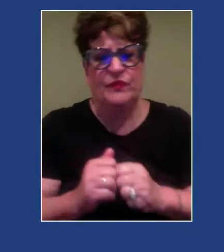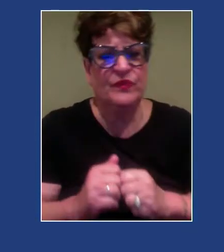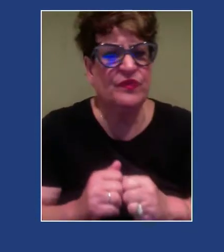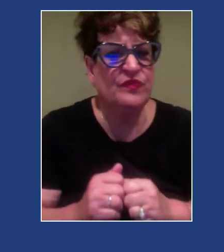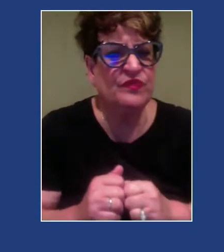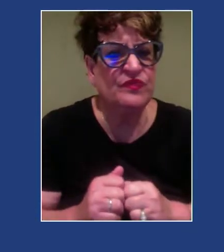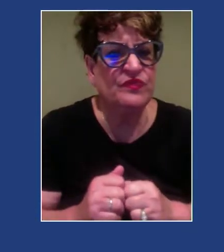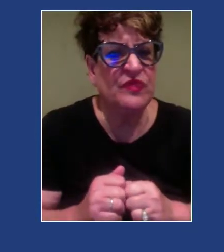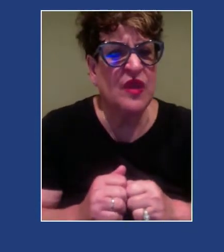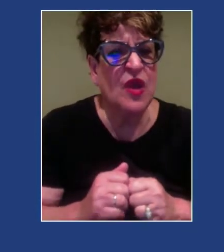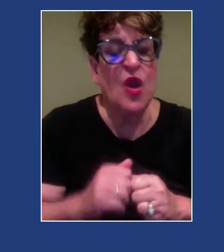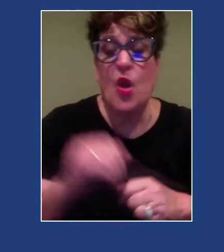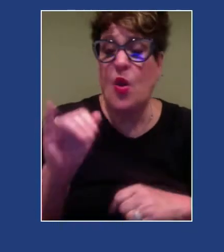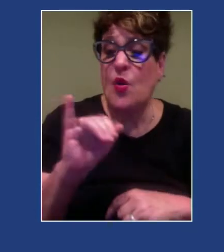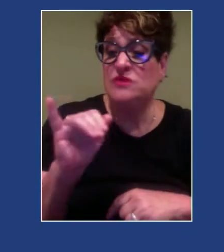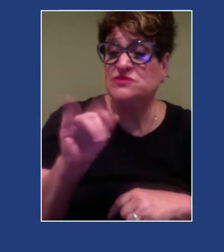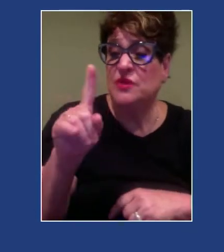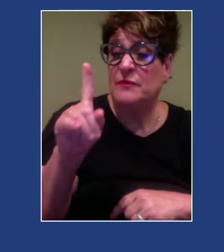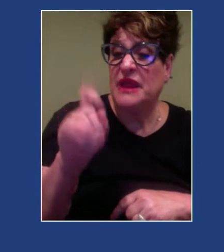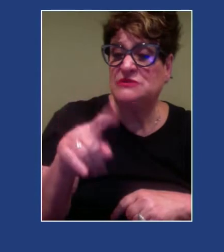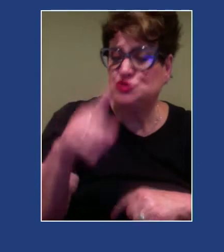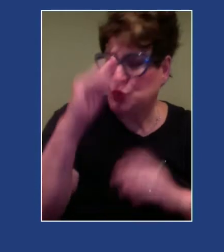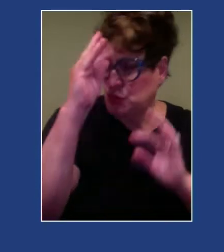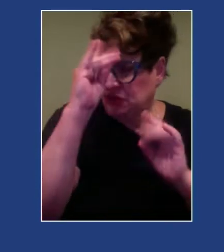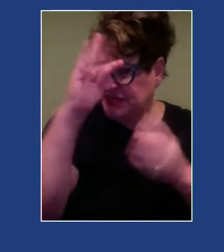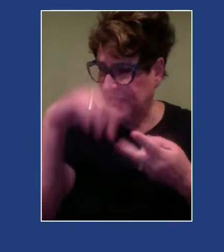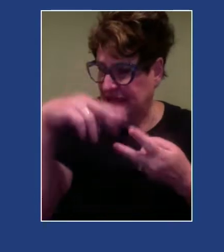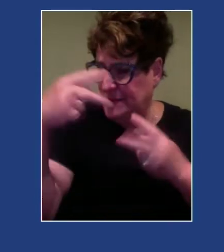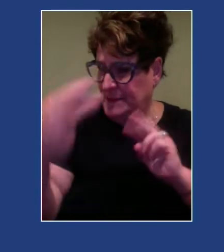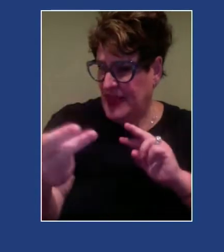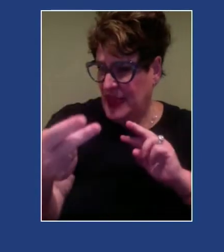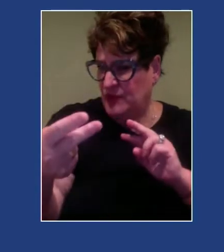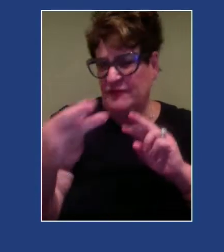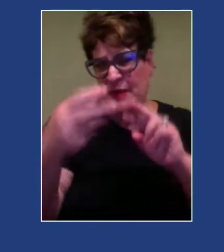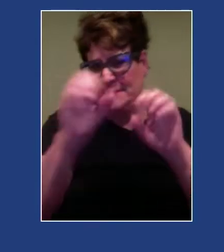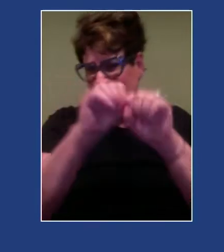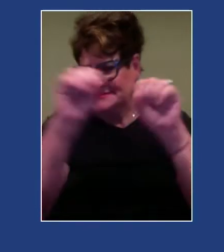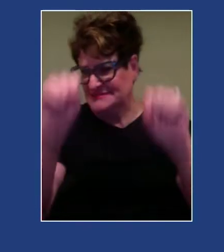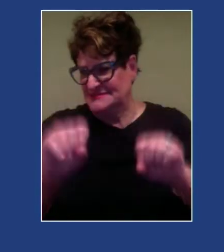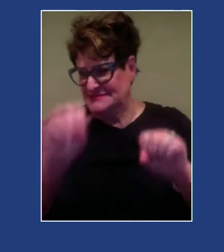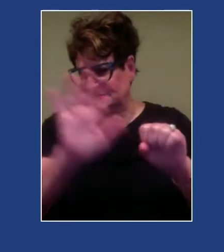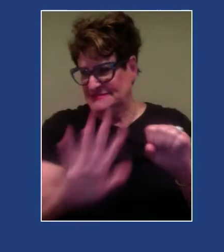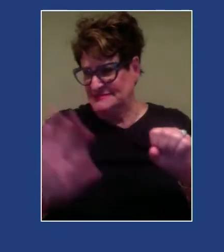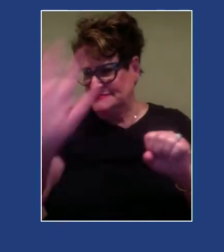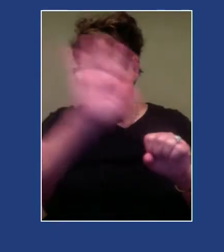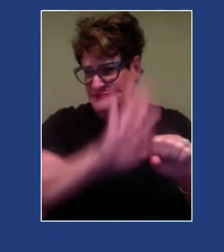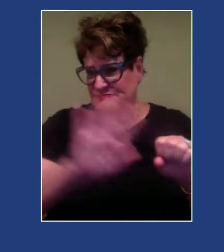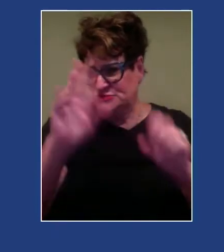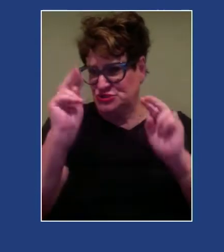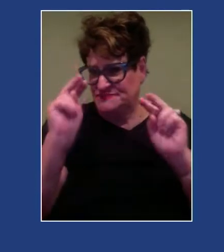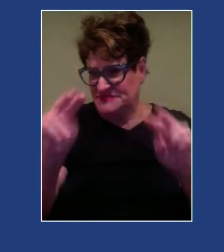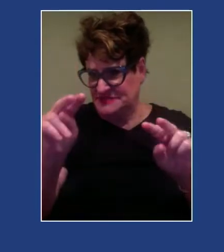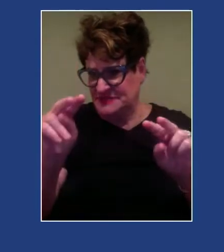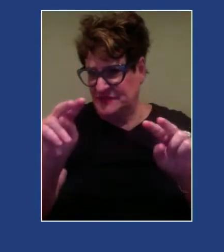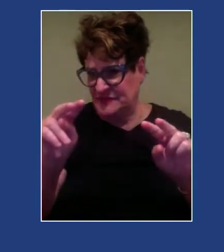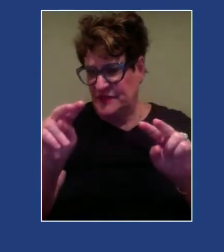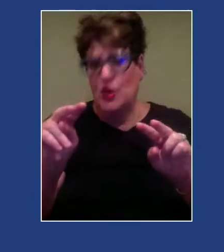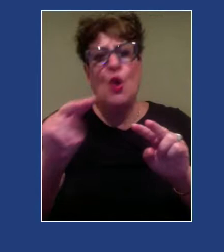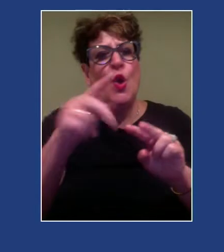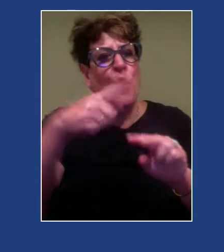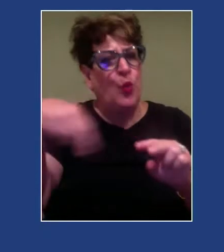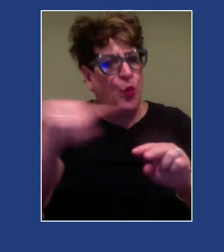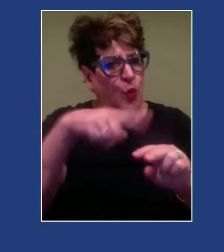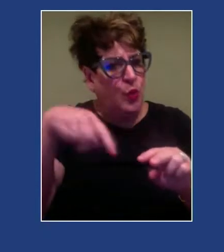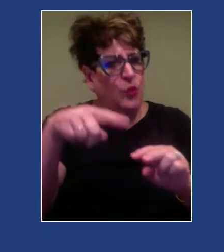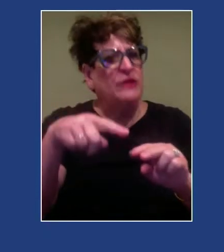I'm also asking you to think about this from a systems-based perspective, right? We are individuals